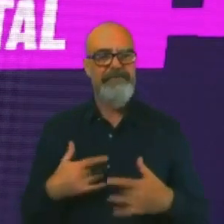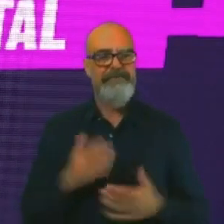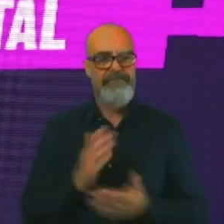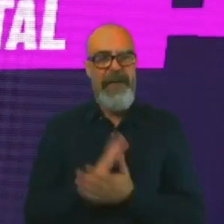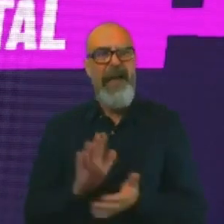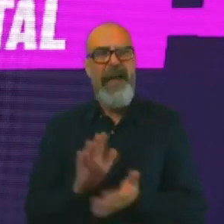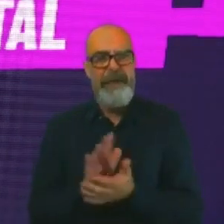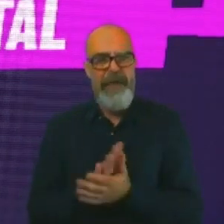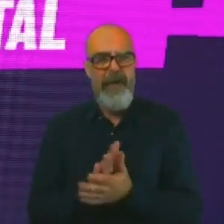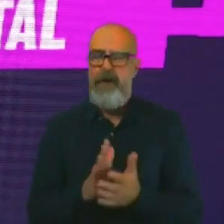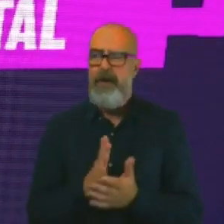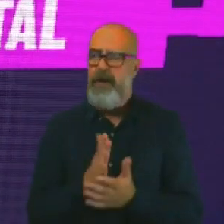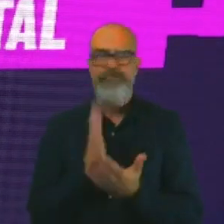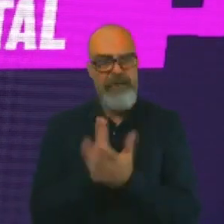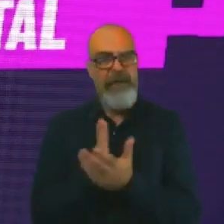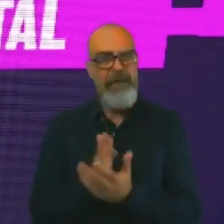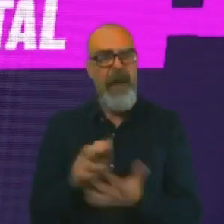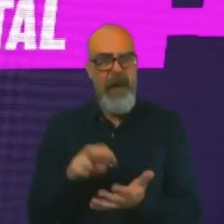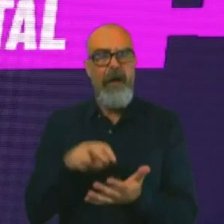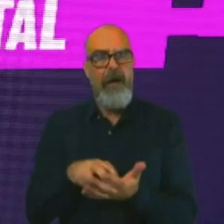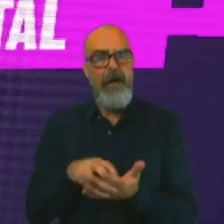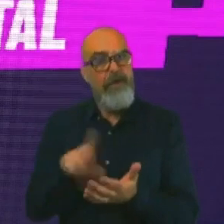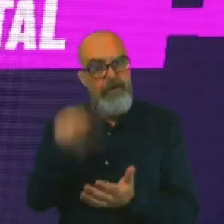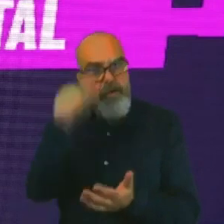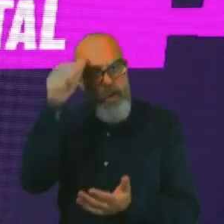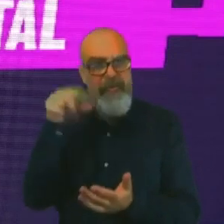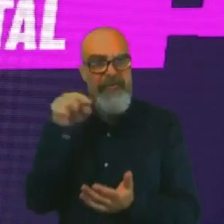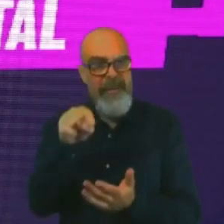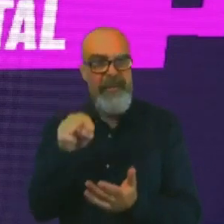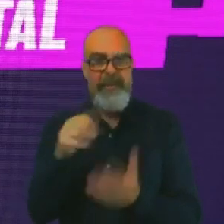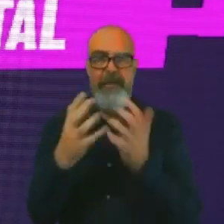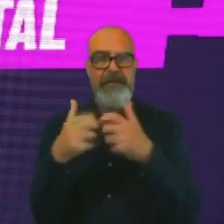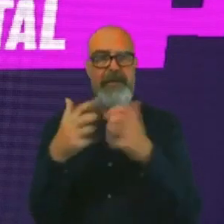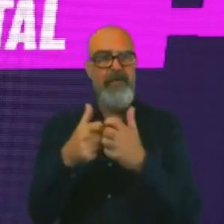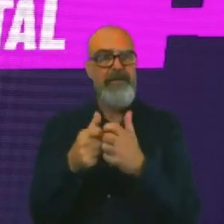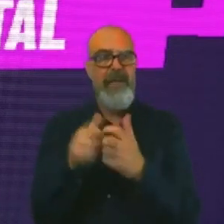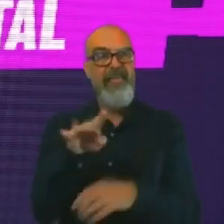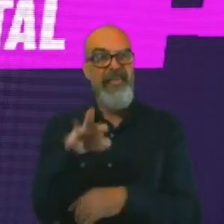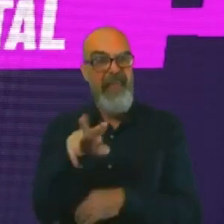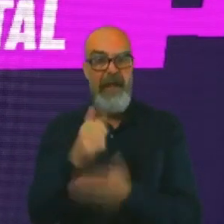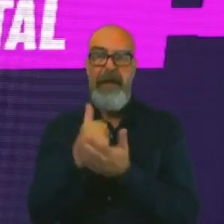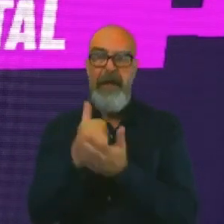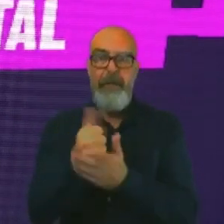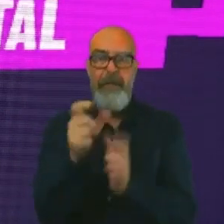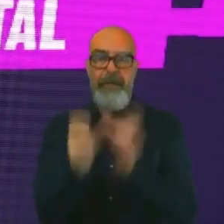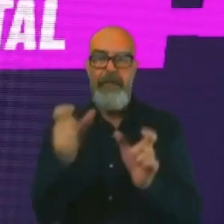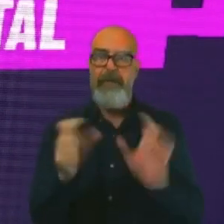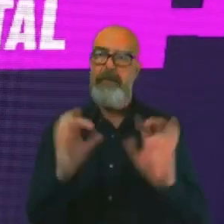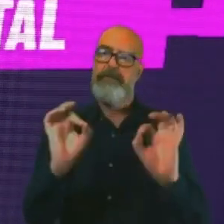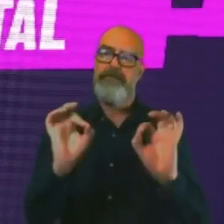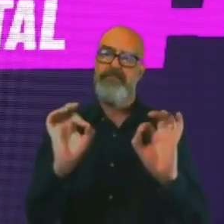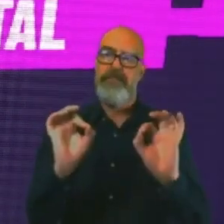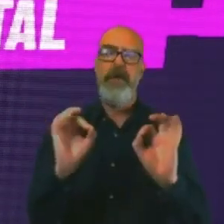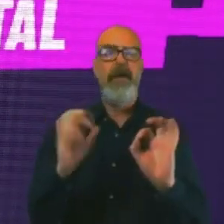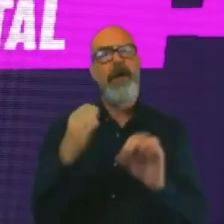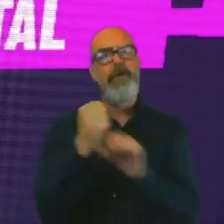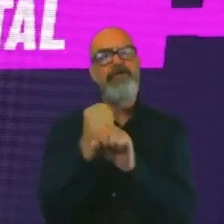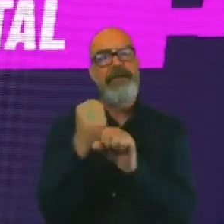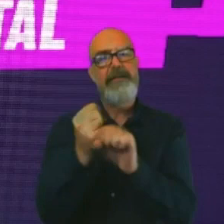that these technologies are helping to improve people's lives. It's great. And Grace, what does a normal day look like for you?